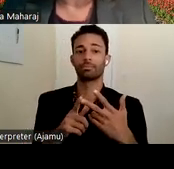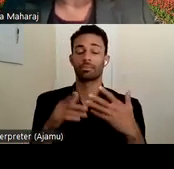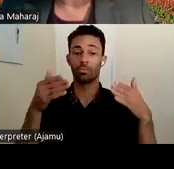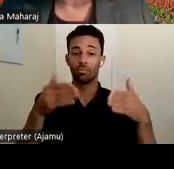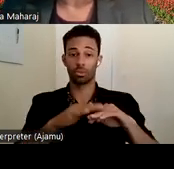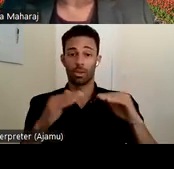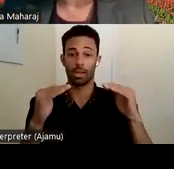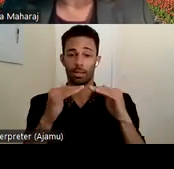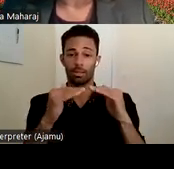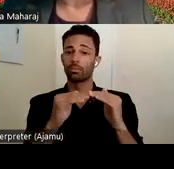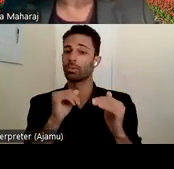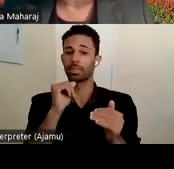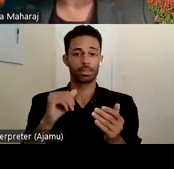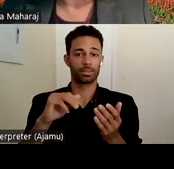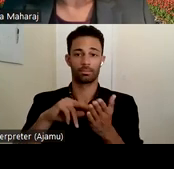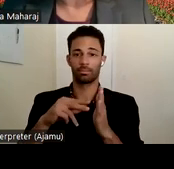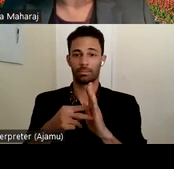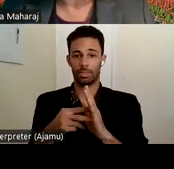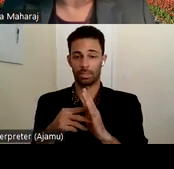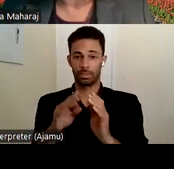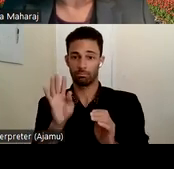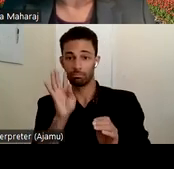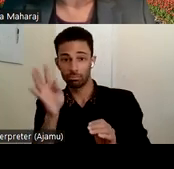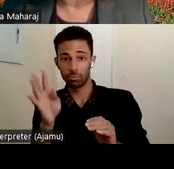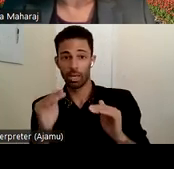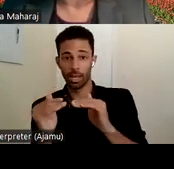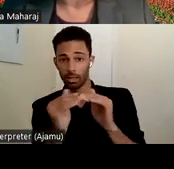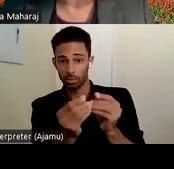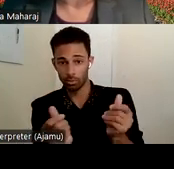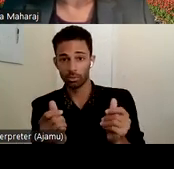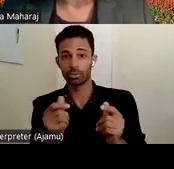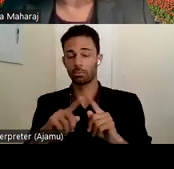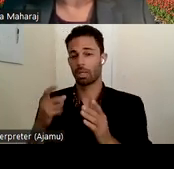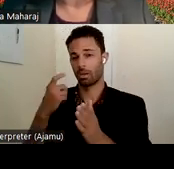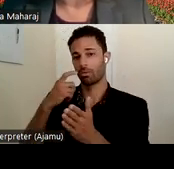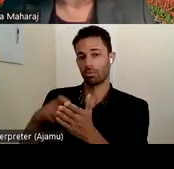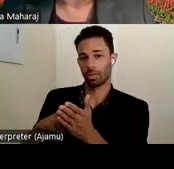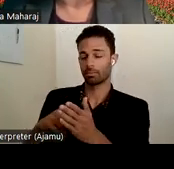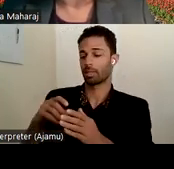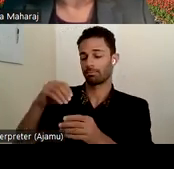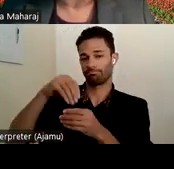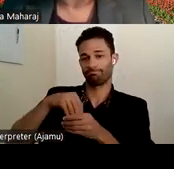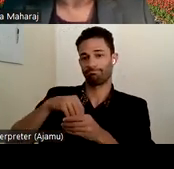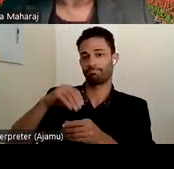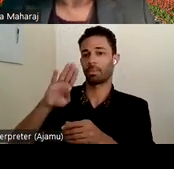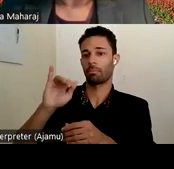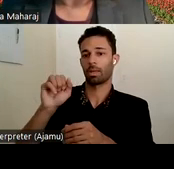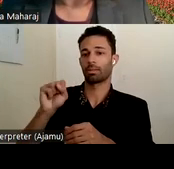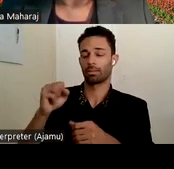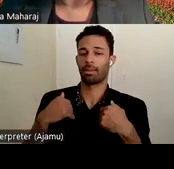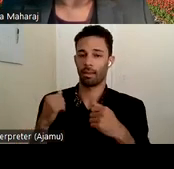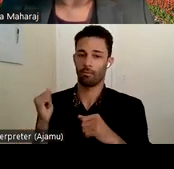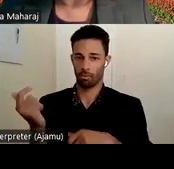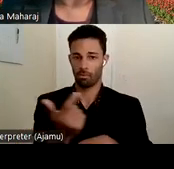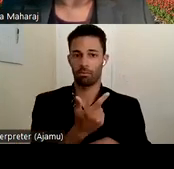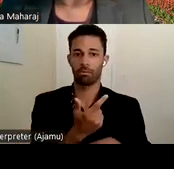all older adults and adults living with disabilities, but also recognizing that implicit bias exists within all of us. We are